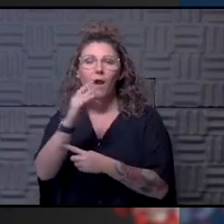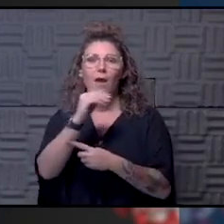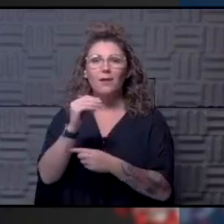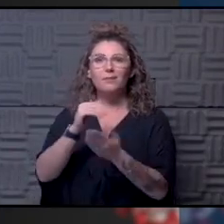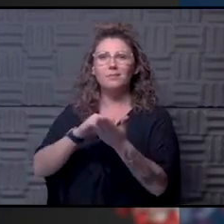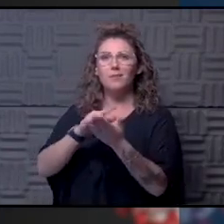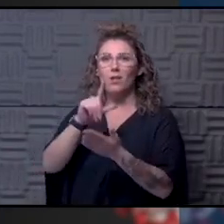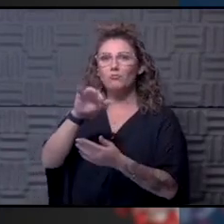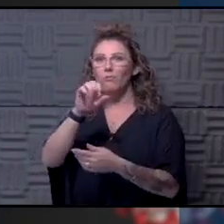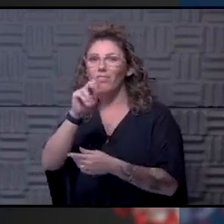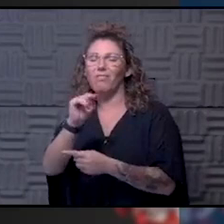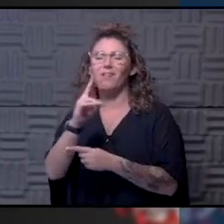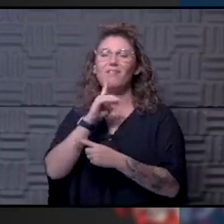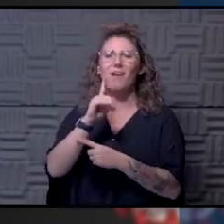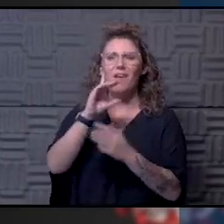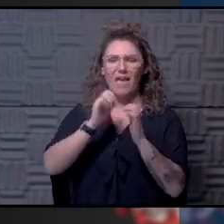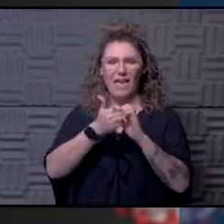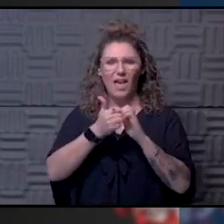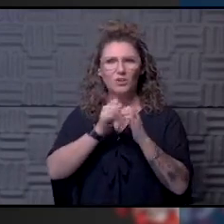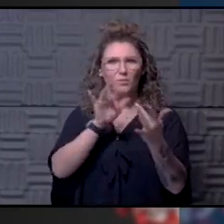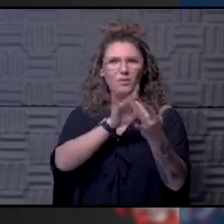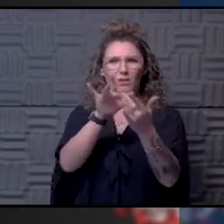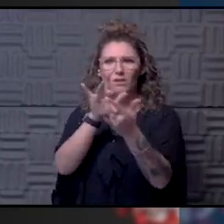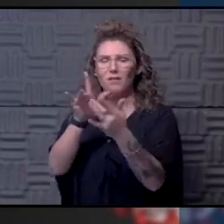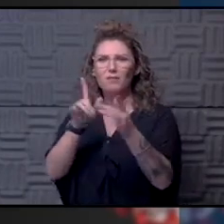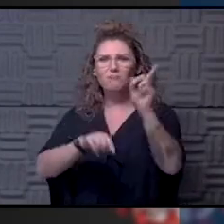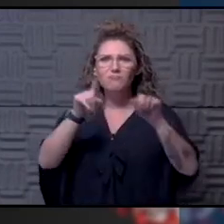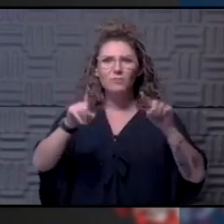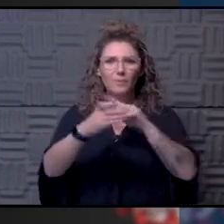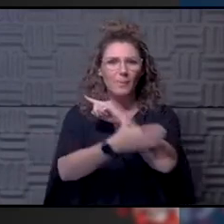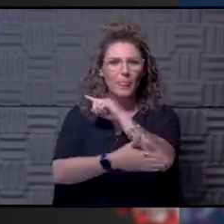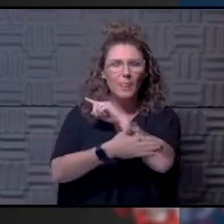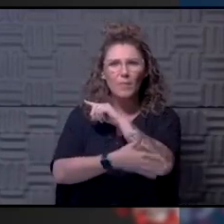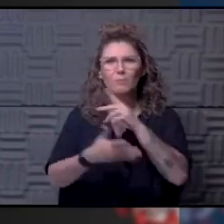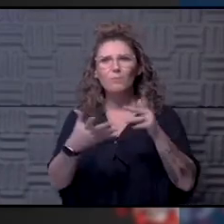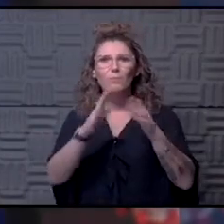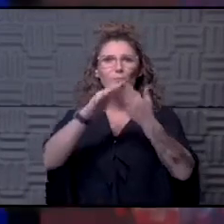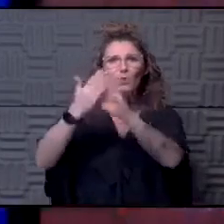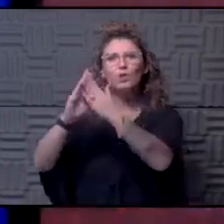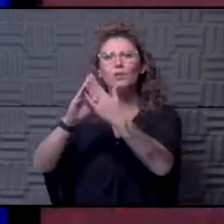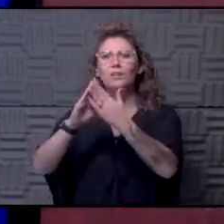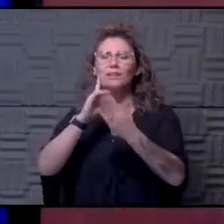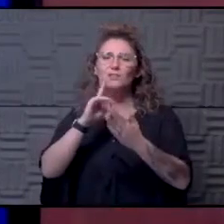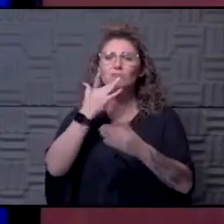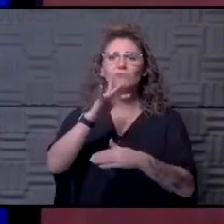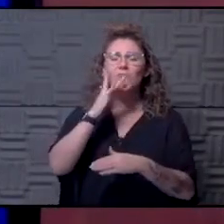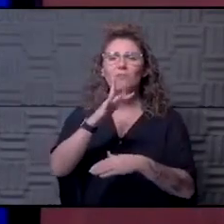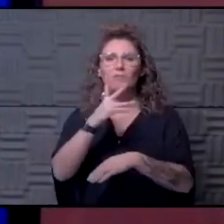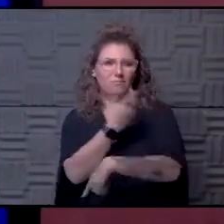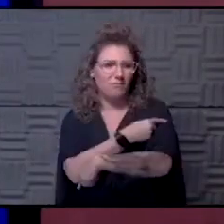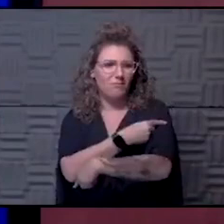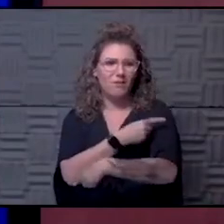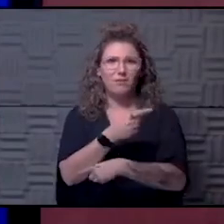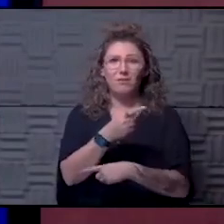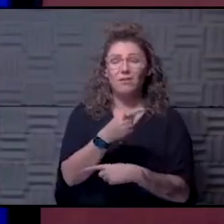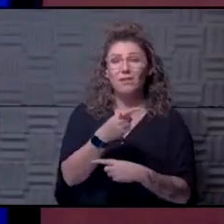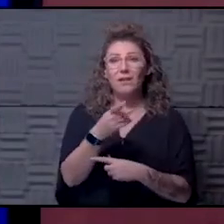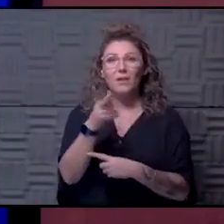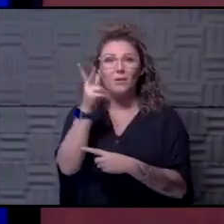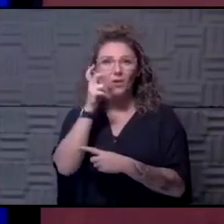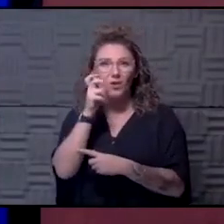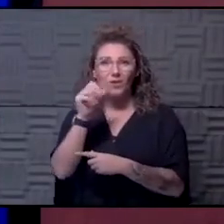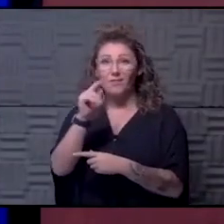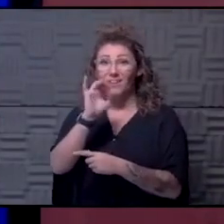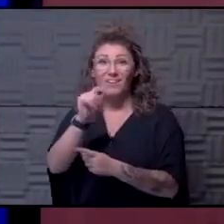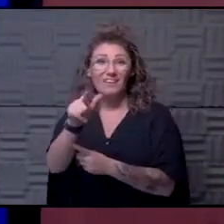to a little bit about how we get through to different communities who are reluctant to be vaccinated. And I think you just heard from Dr., or